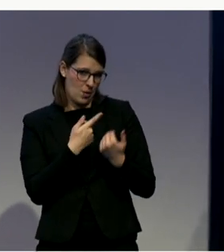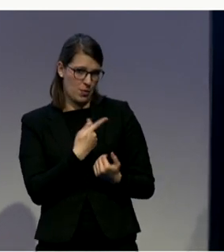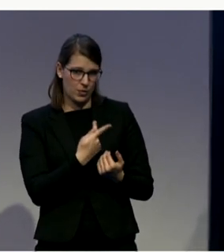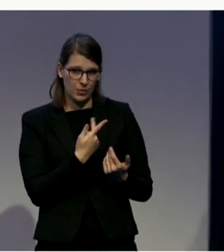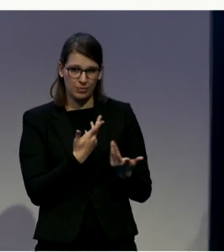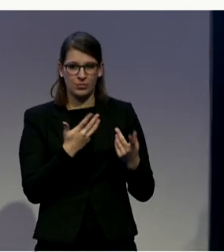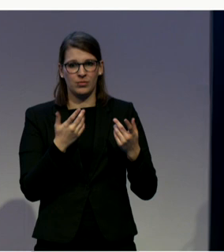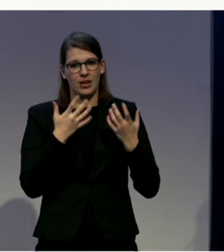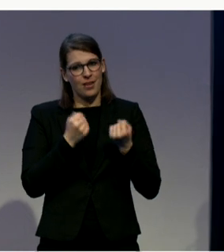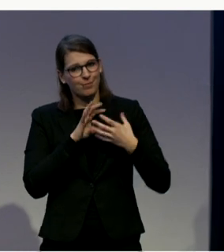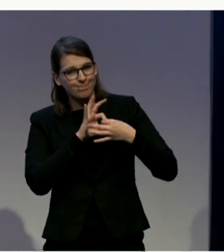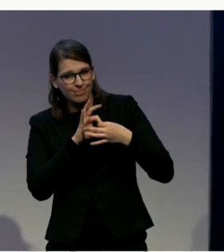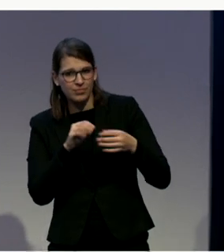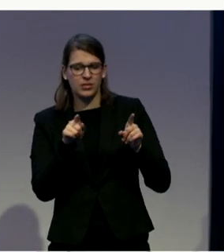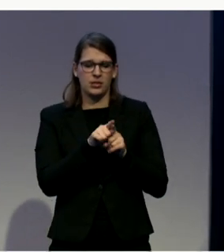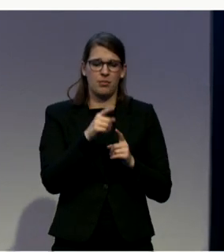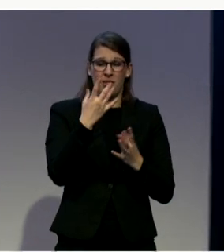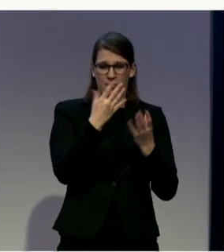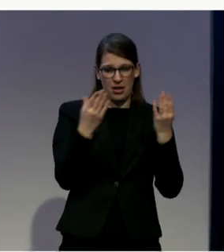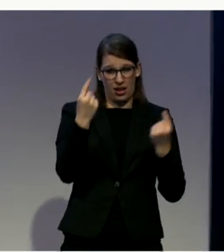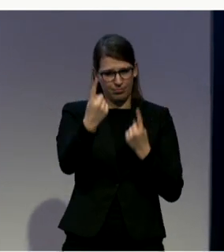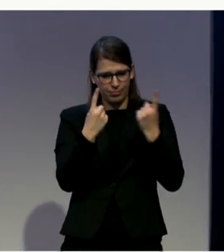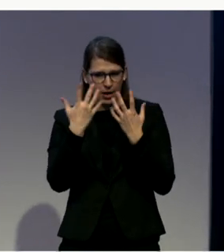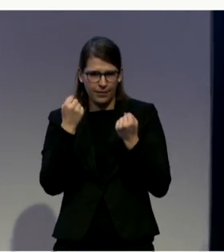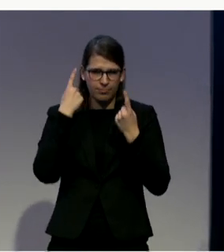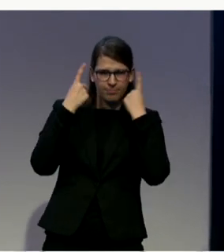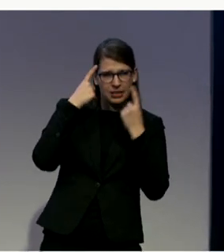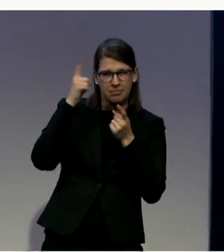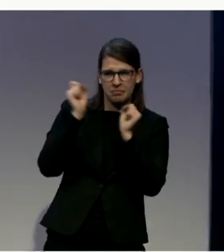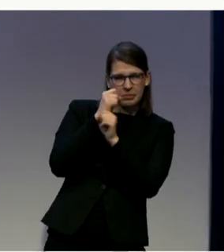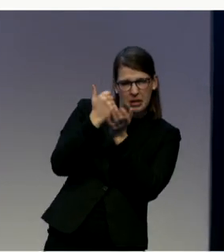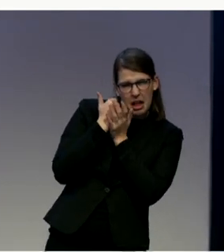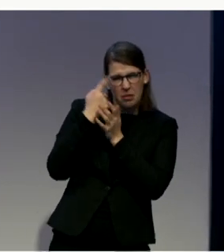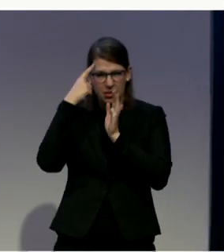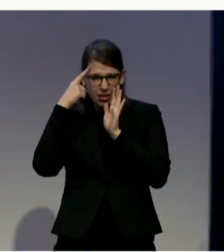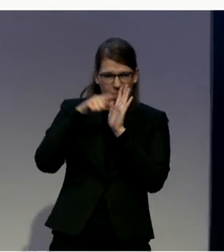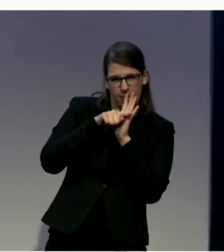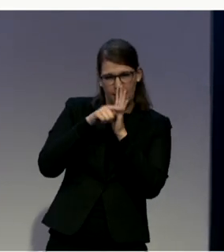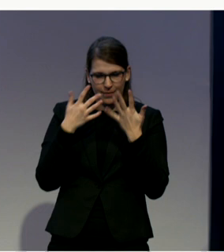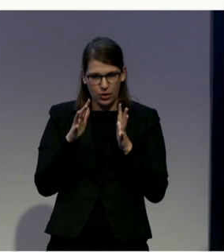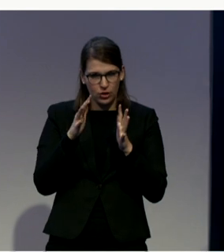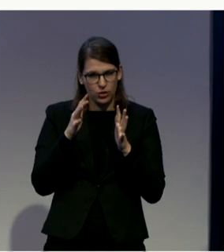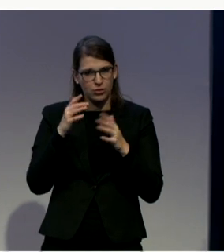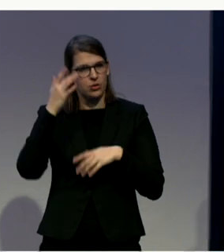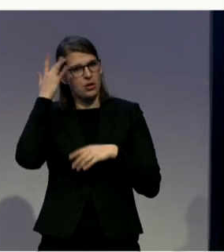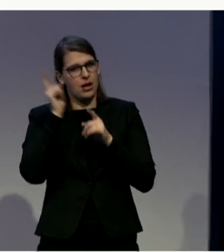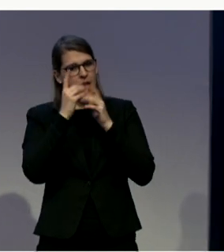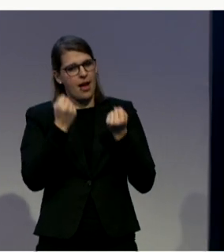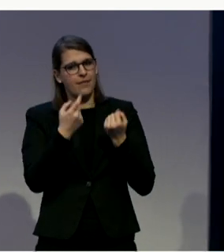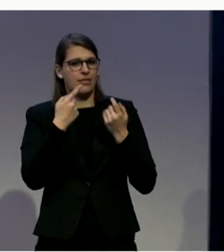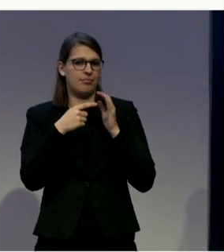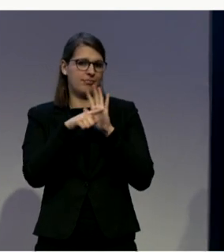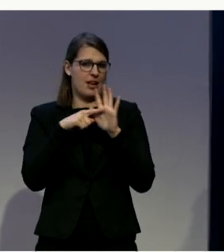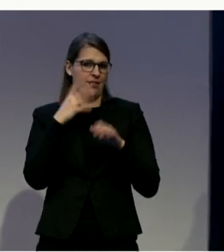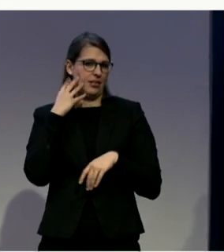clients, usually kind of more connected with the government because of colonization and things like that. So just